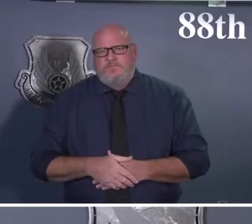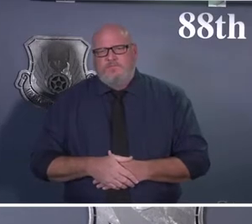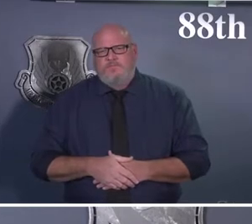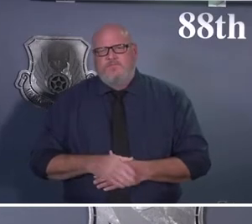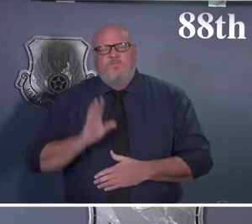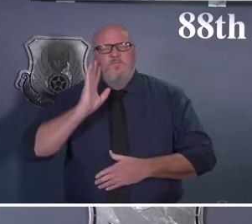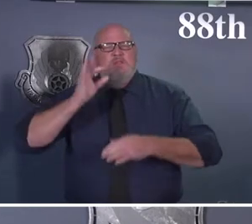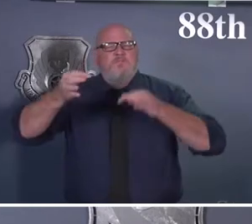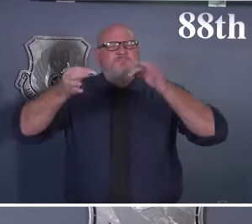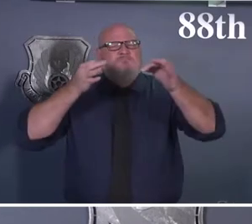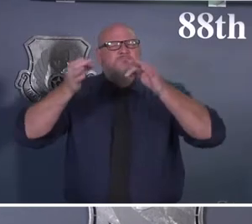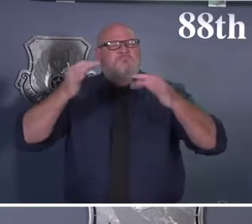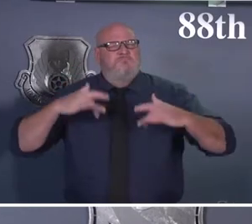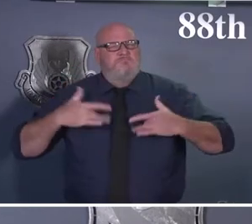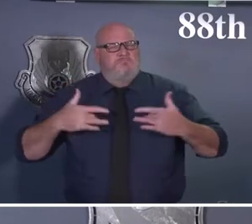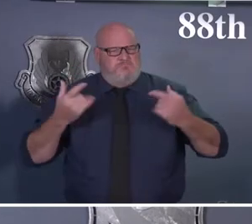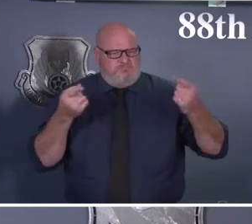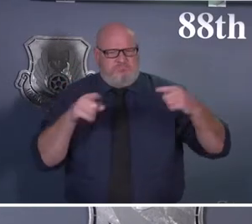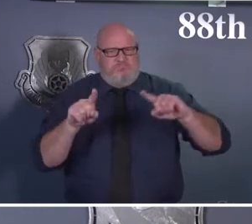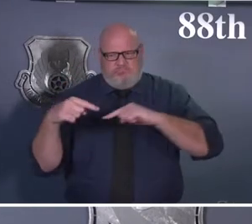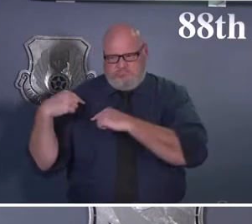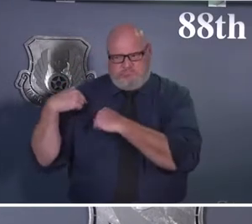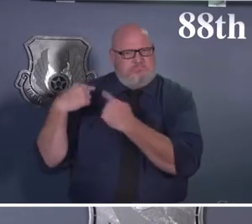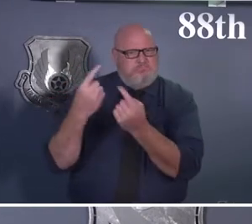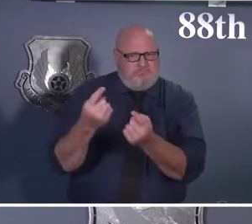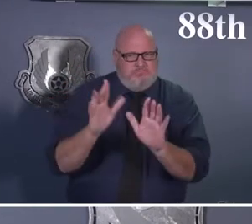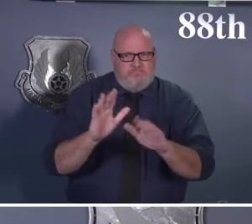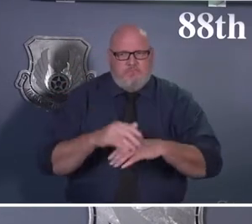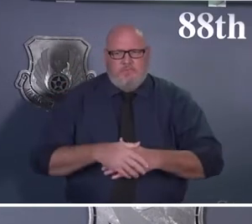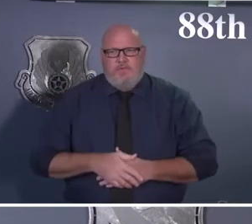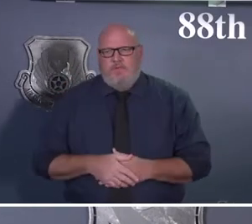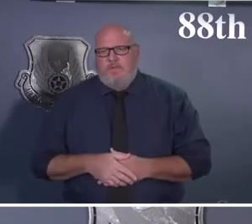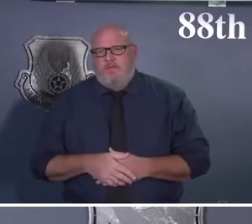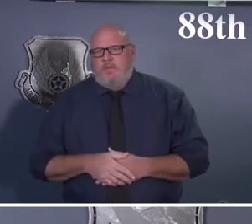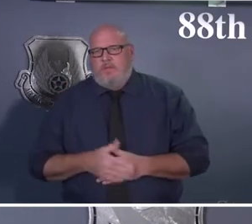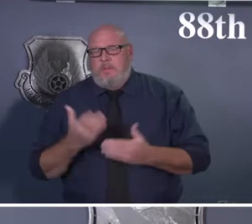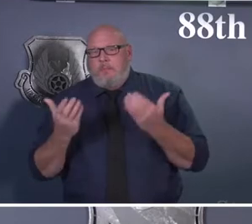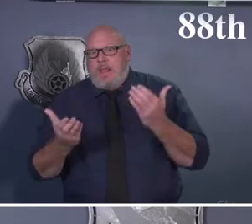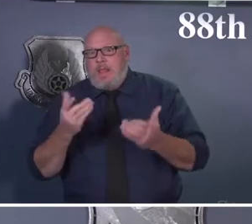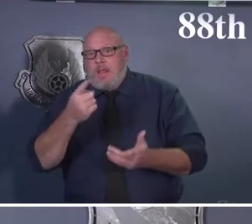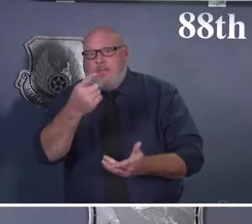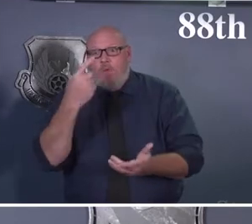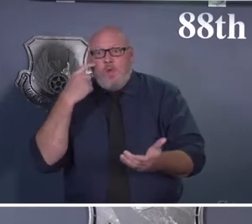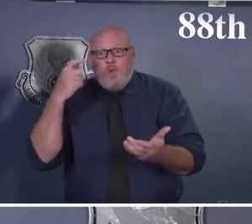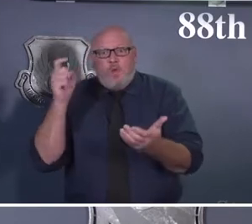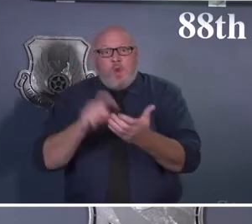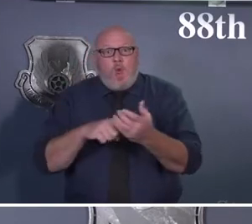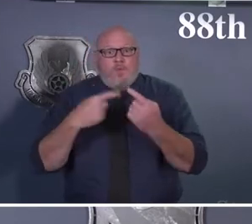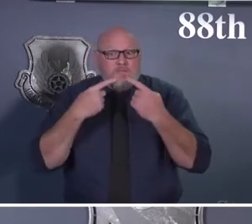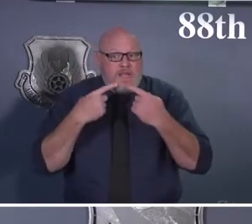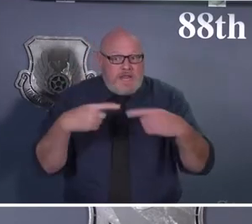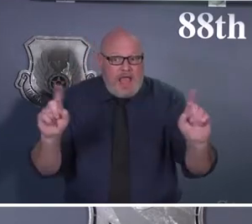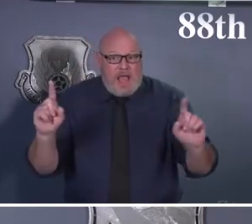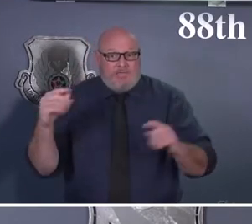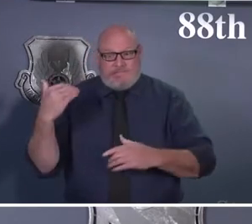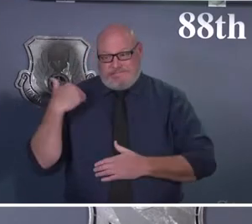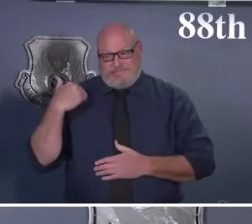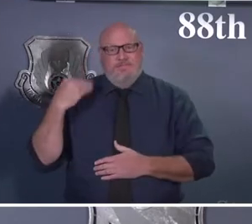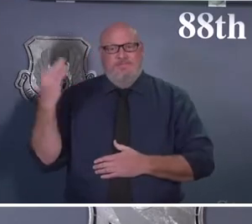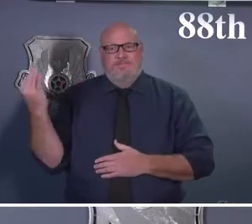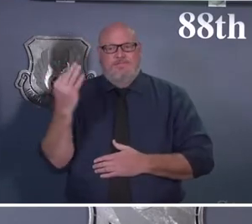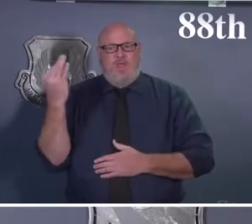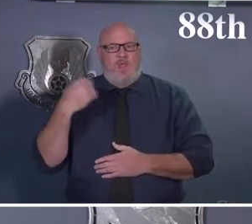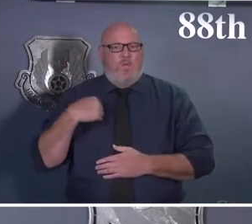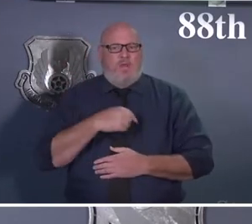For those of you that may have saw the announcement, on Friday, this past Friday, I transitioned the installation from Health Protection Condition Delta